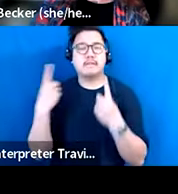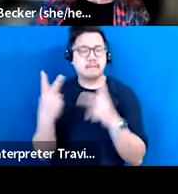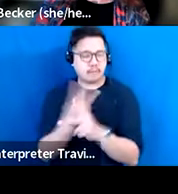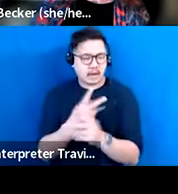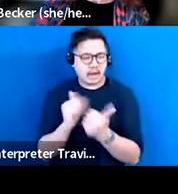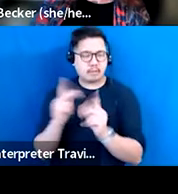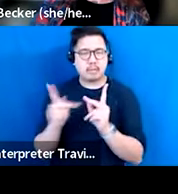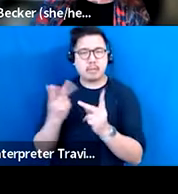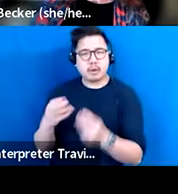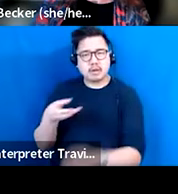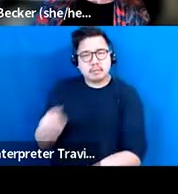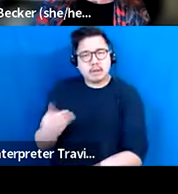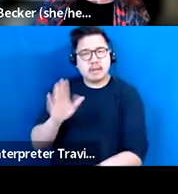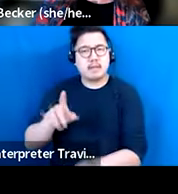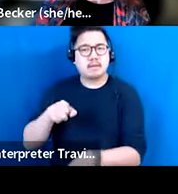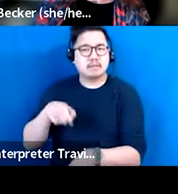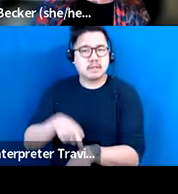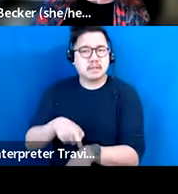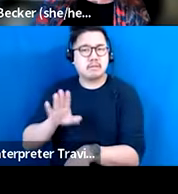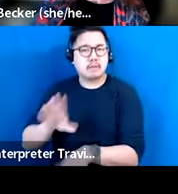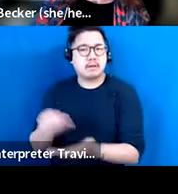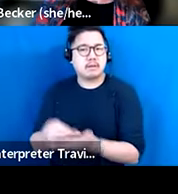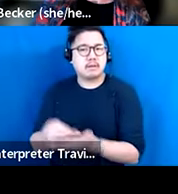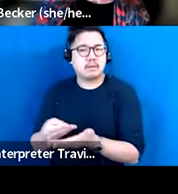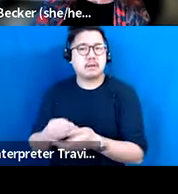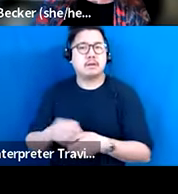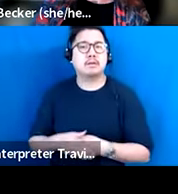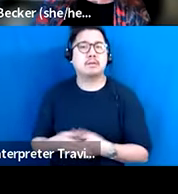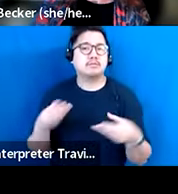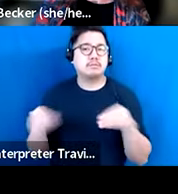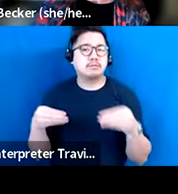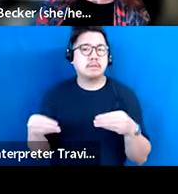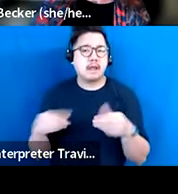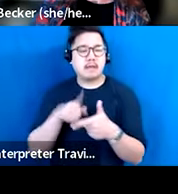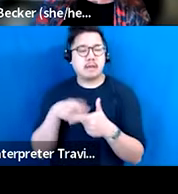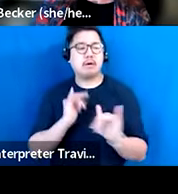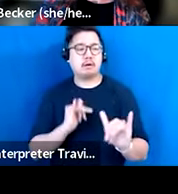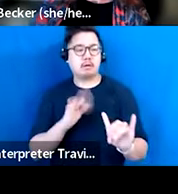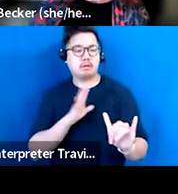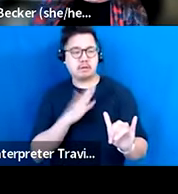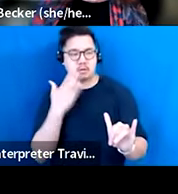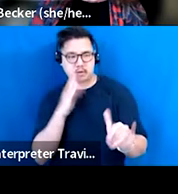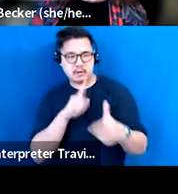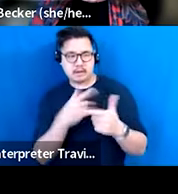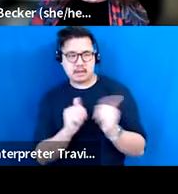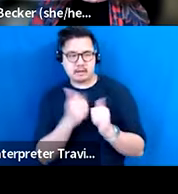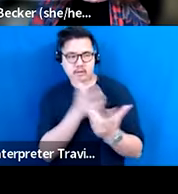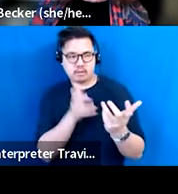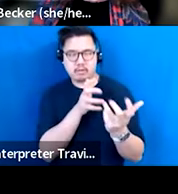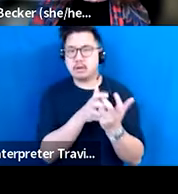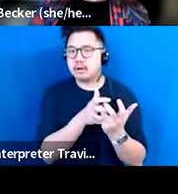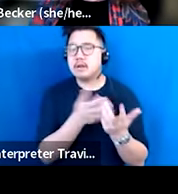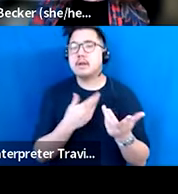time. And people are being flexible and just in time with some of those choices. So how do we stay relevant, not only in the